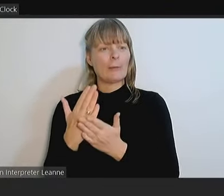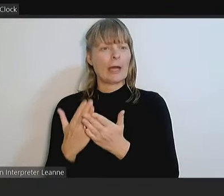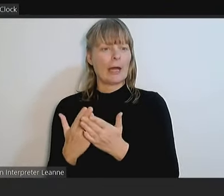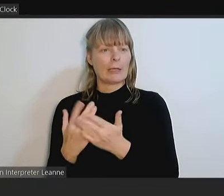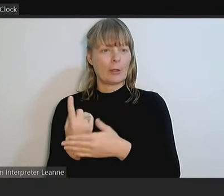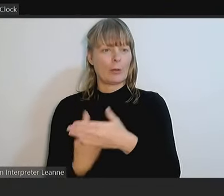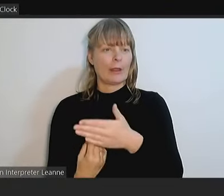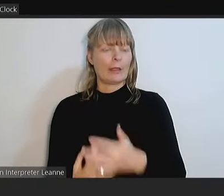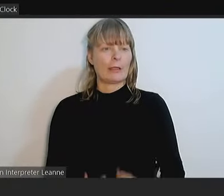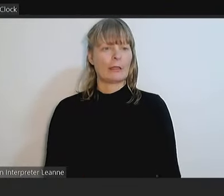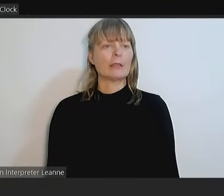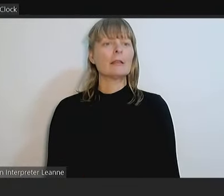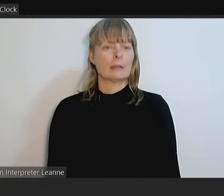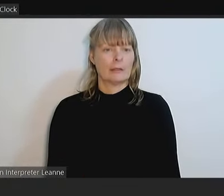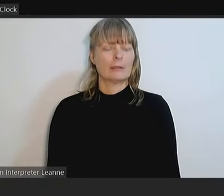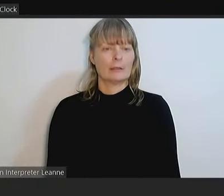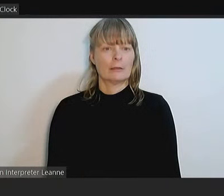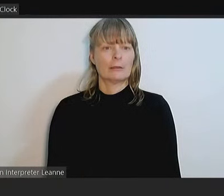Mayor.